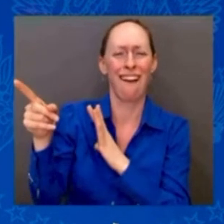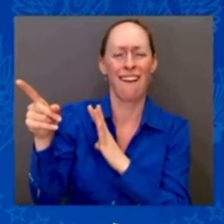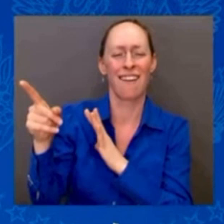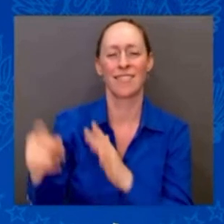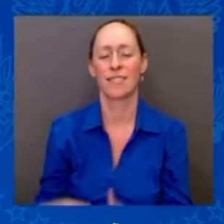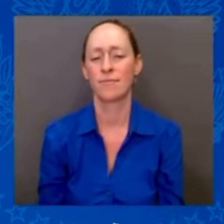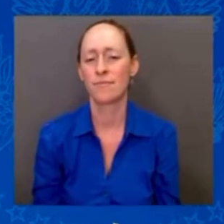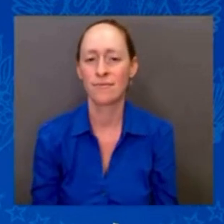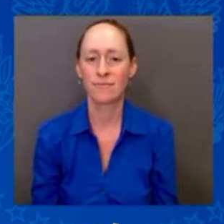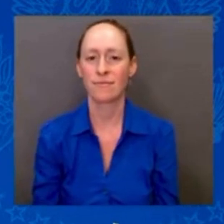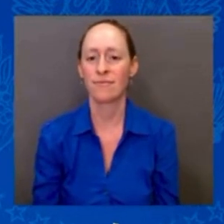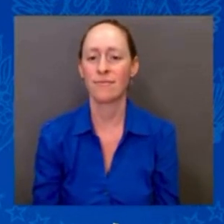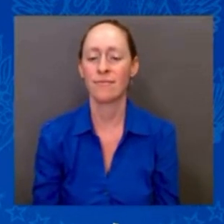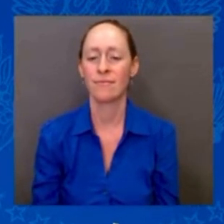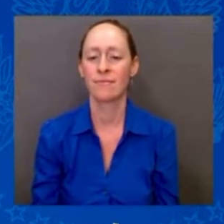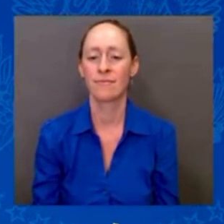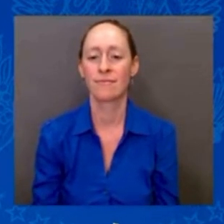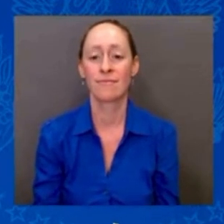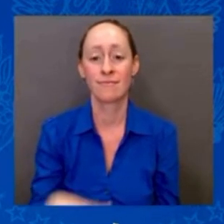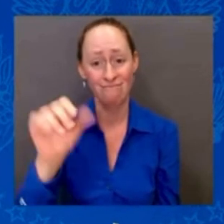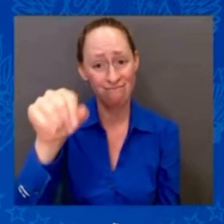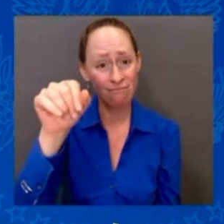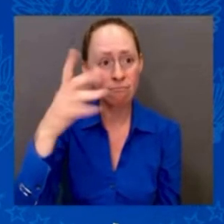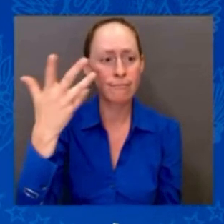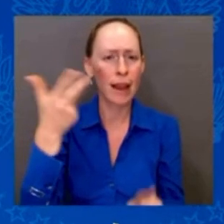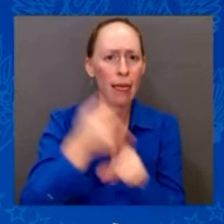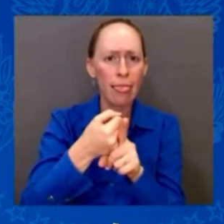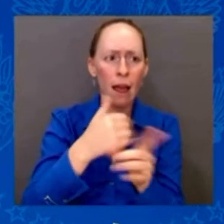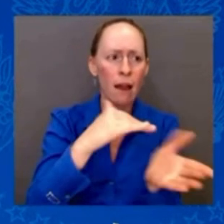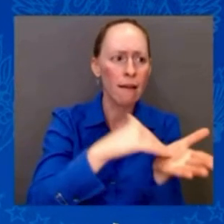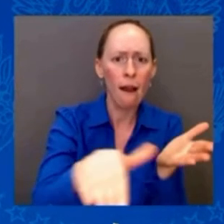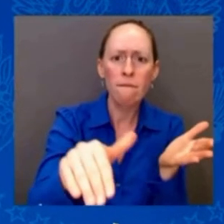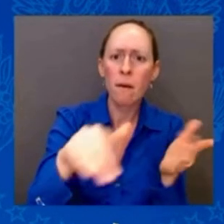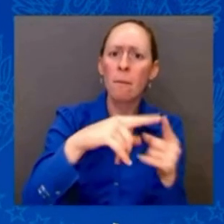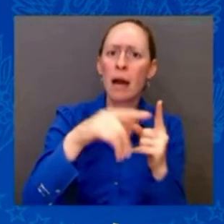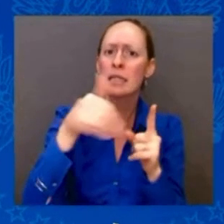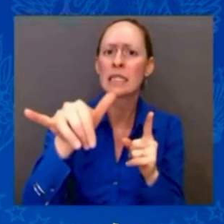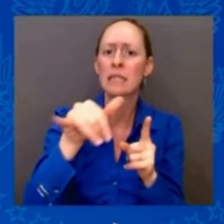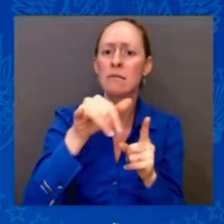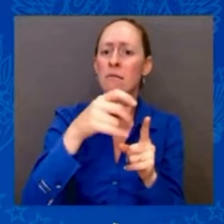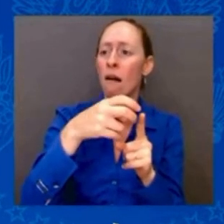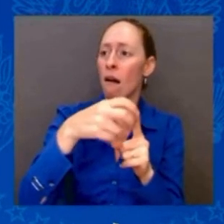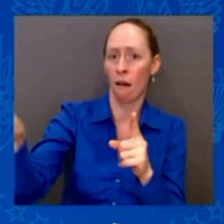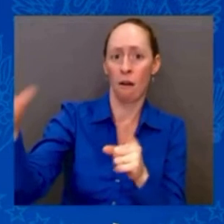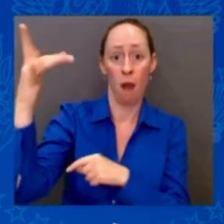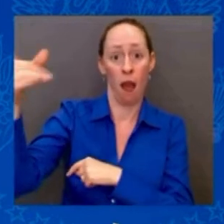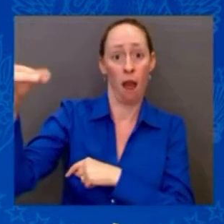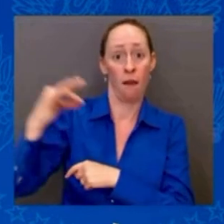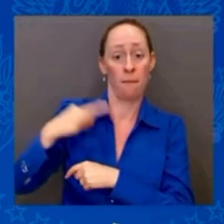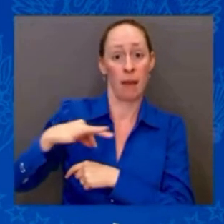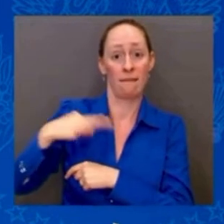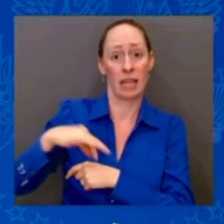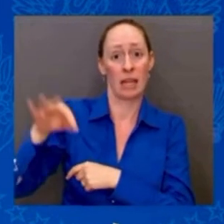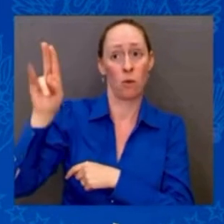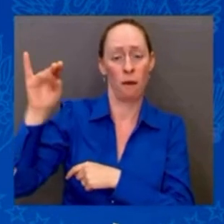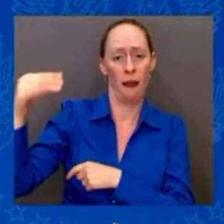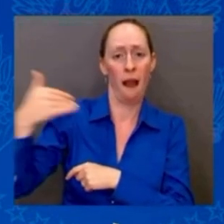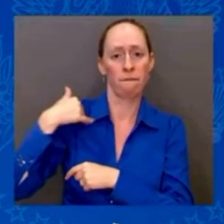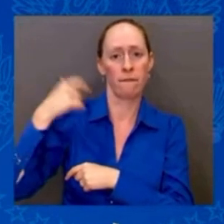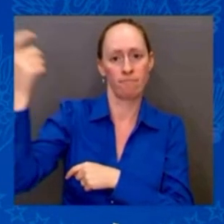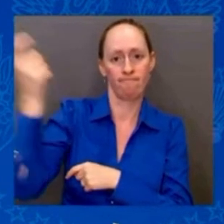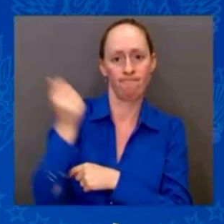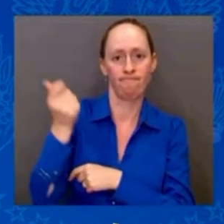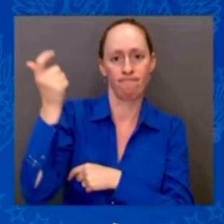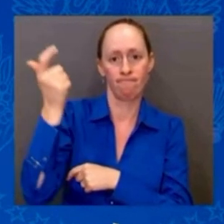Because unions raise standards across the workforce and industries pushing up wages, strengthening benefits, and strengthening them for